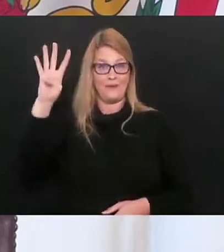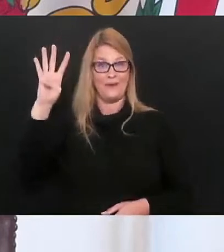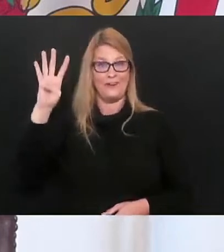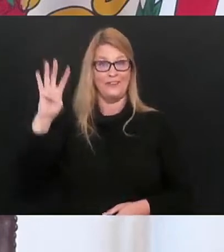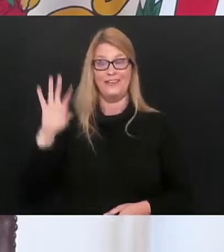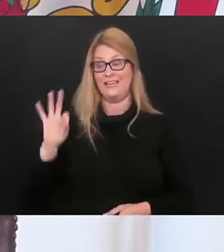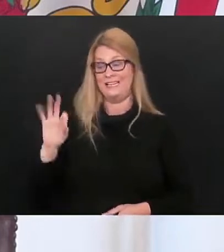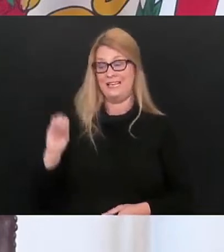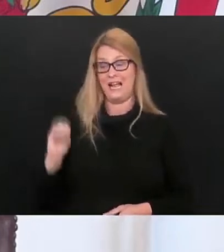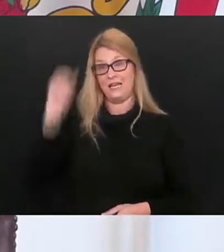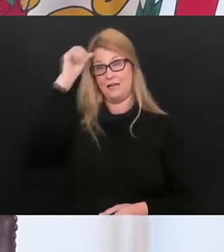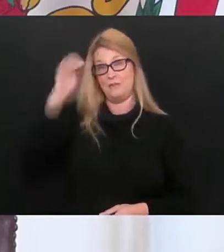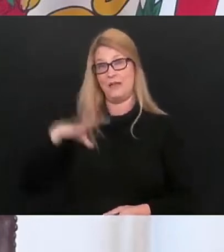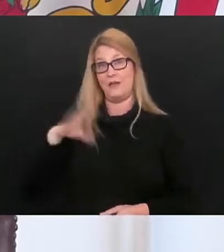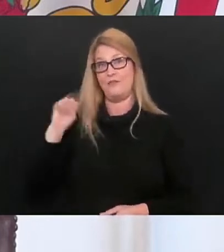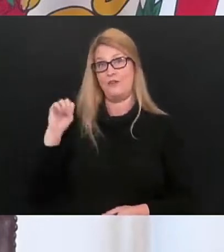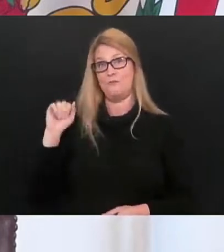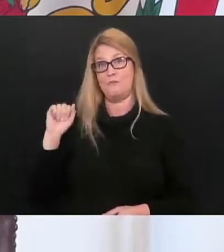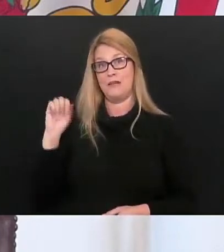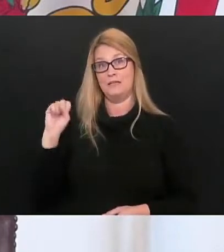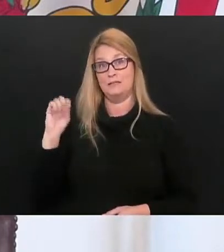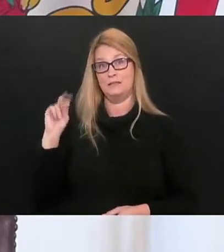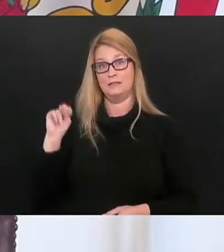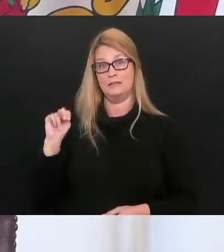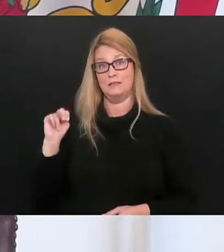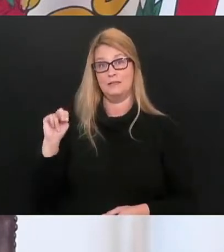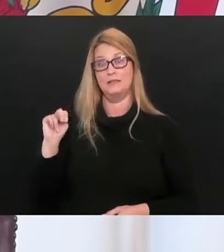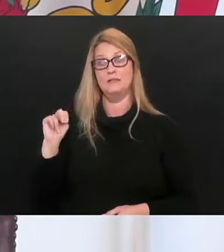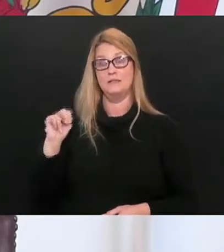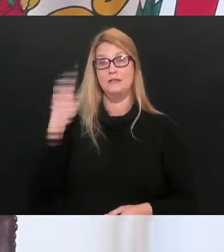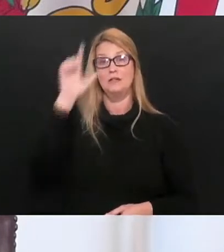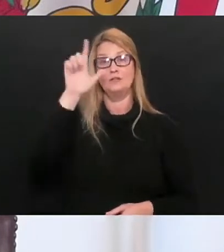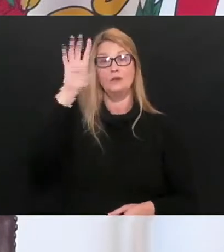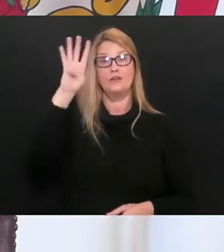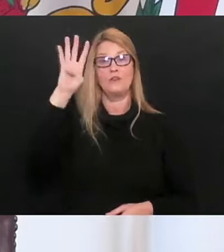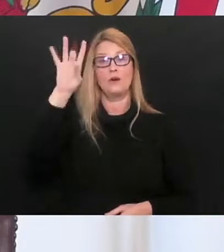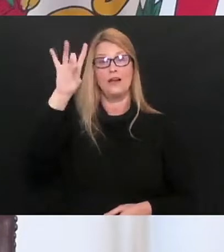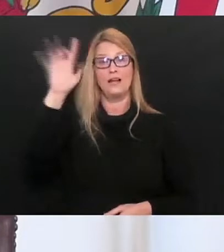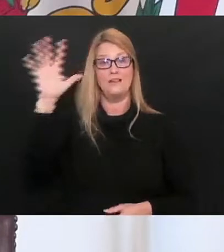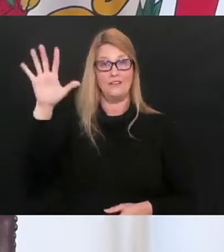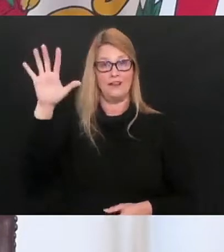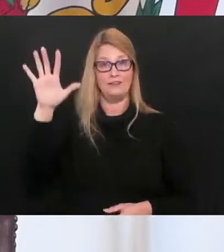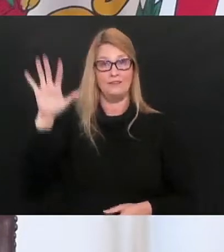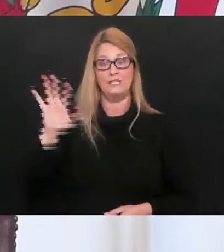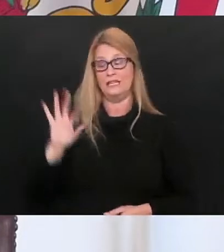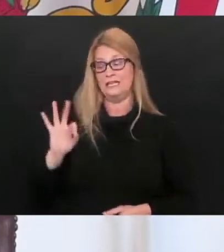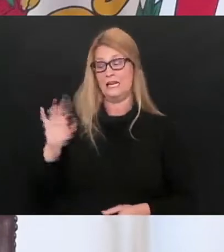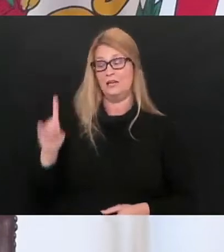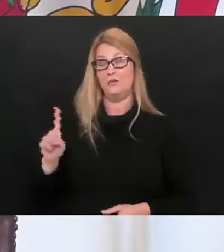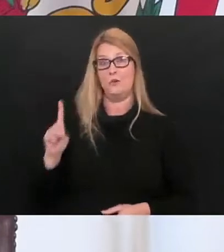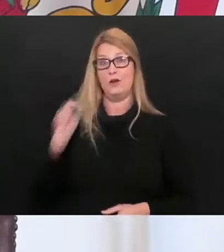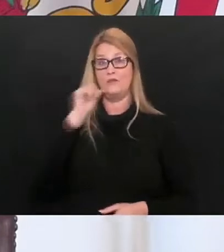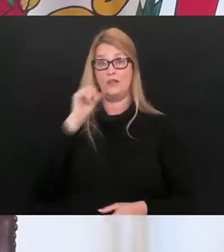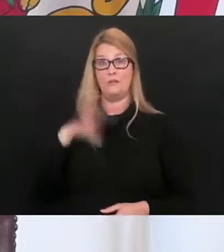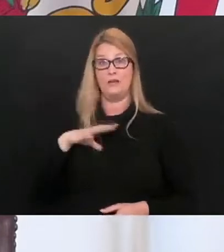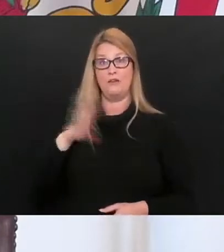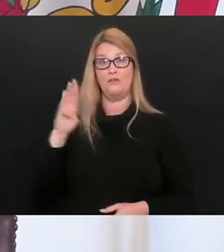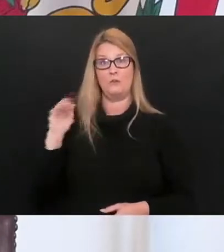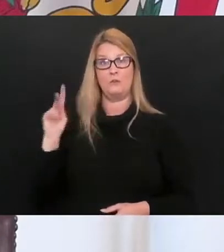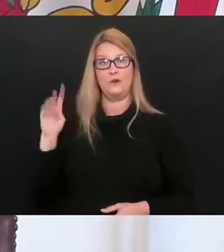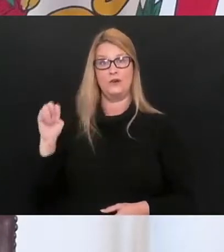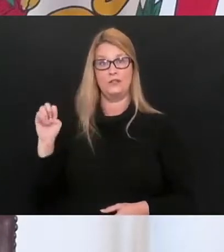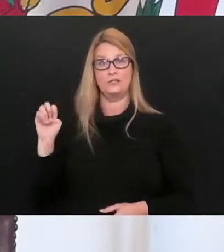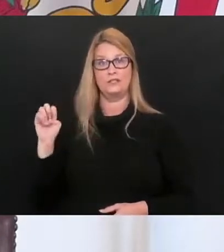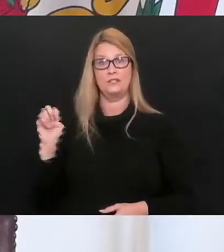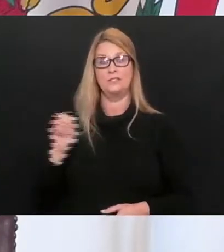is a 90-year-old male from Mason County. Our 2,485th death is a 91-year-old female from Brook County.